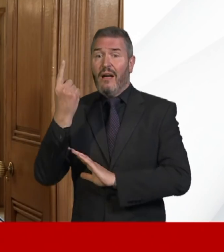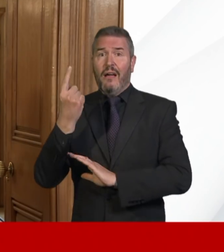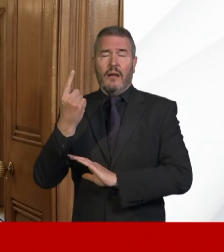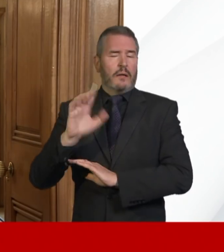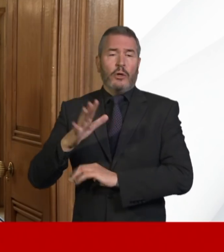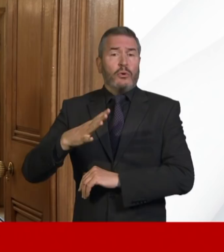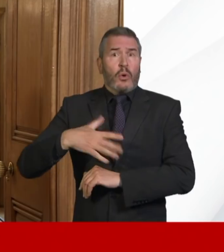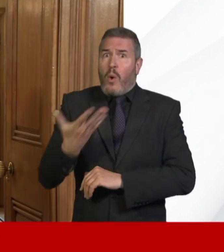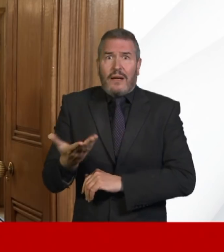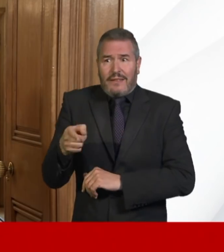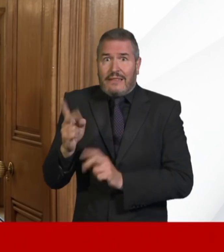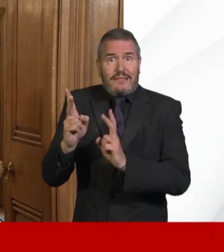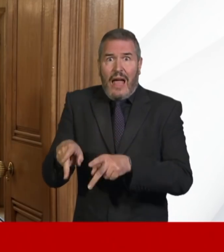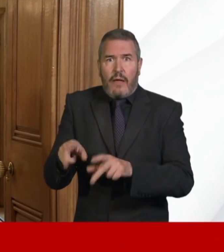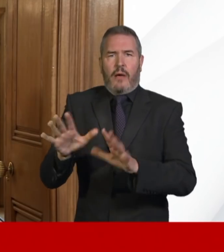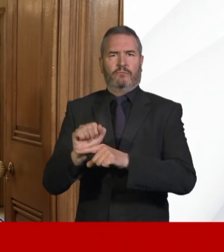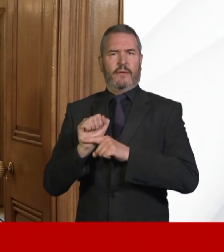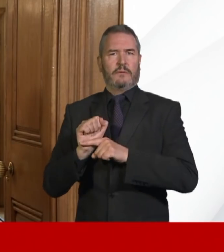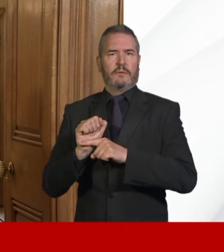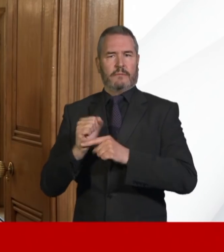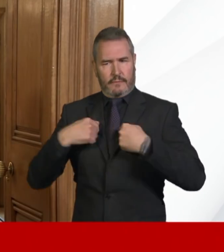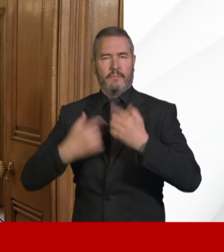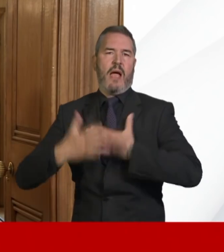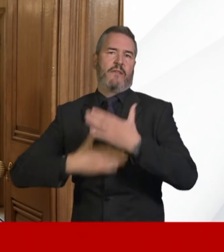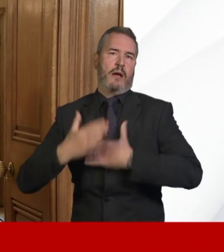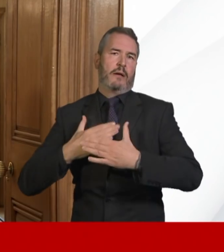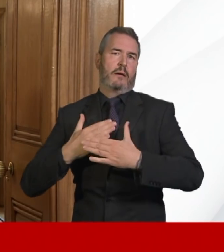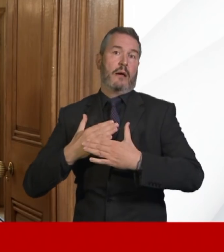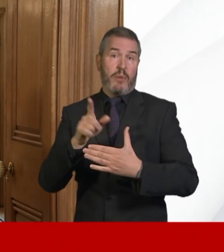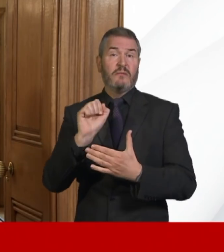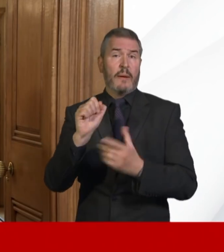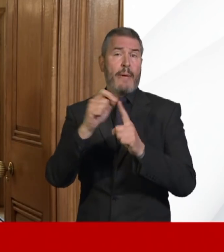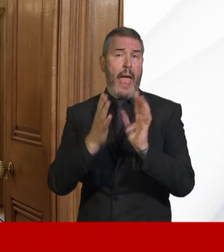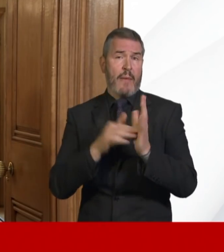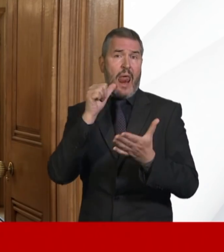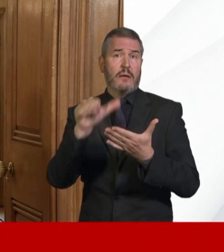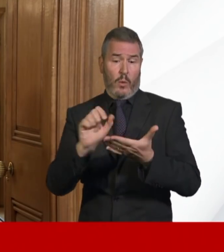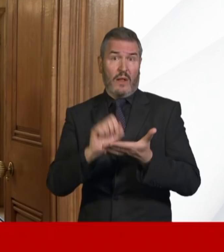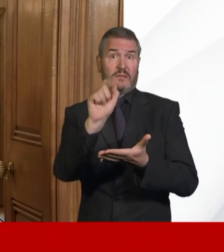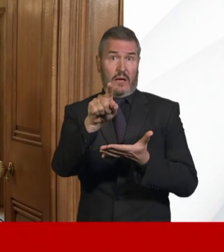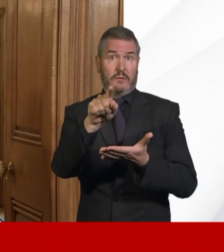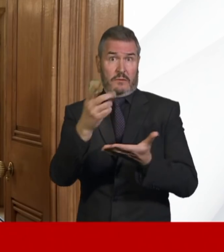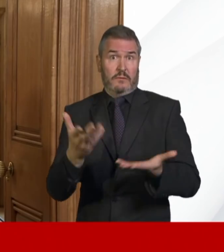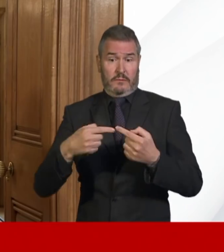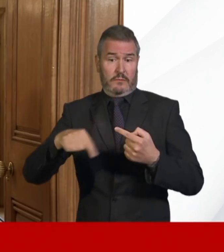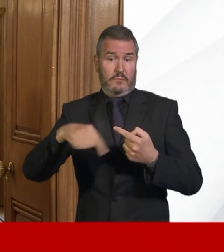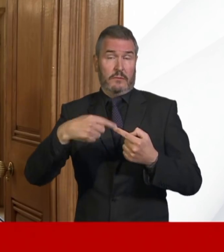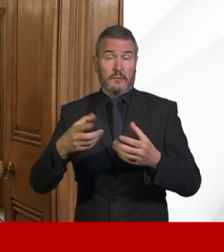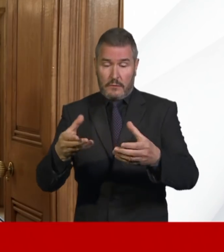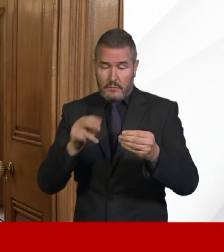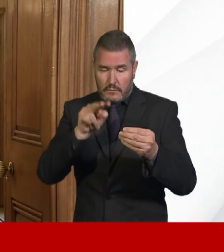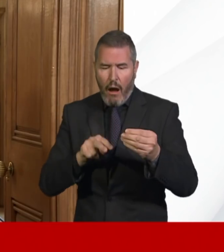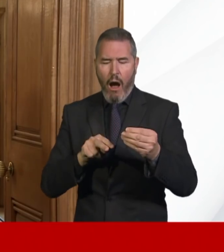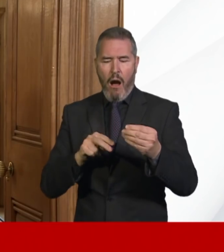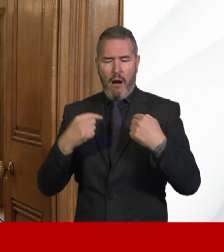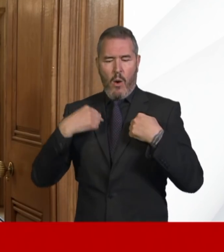death. And so what the Prime Minister has said to all of us in that letter is that we all have the power to